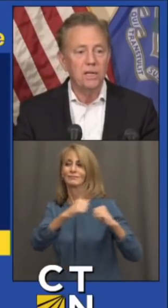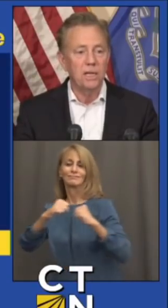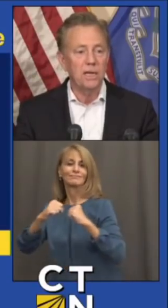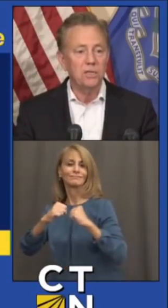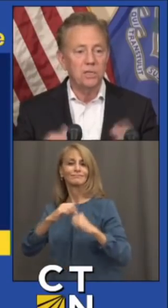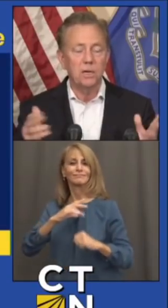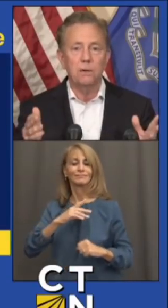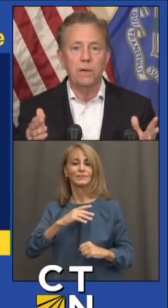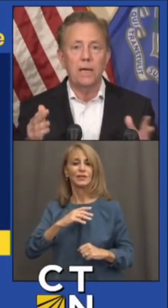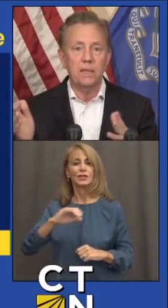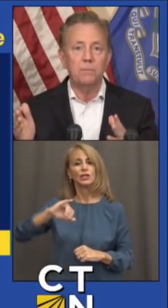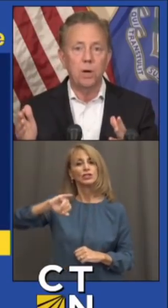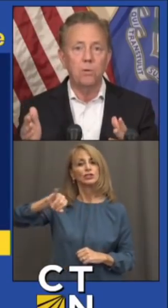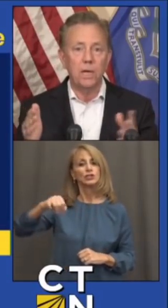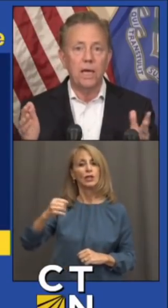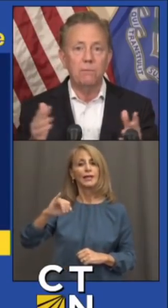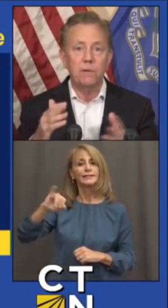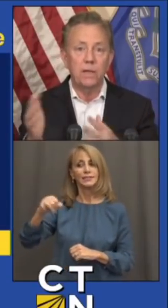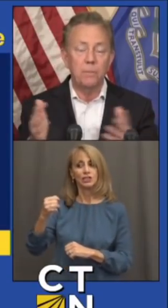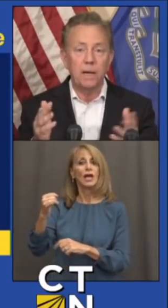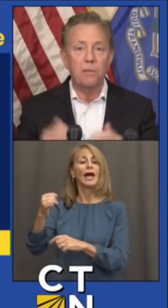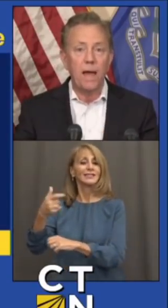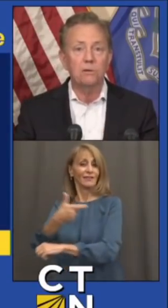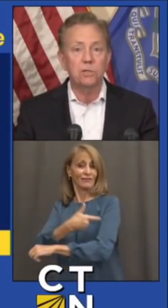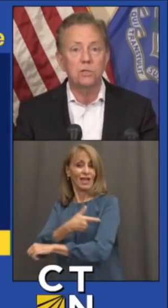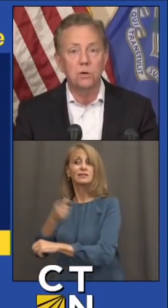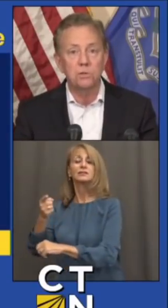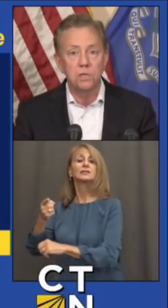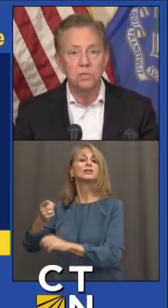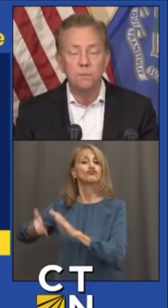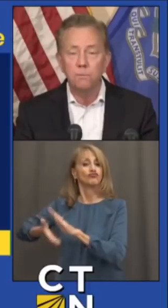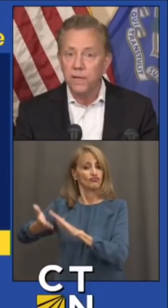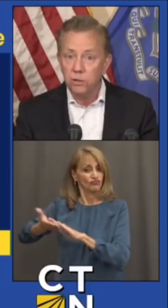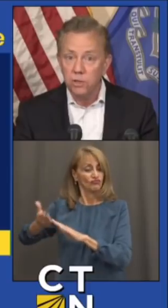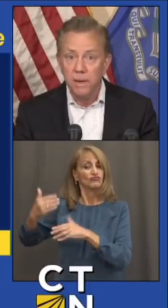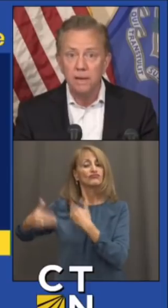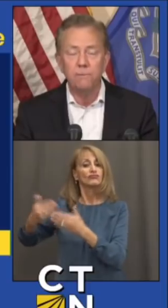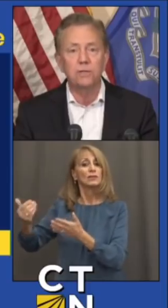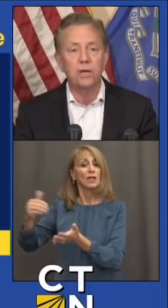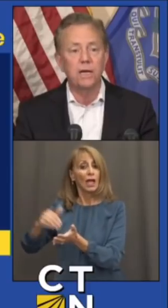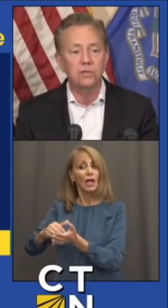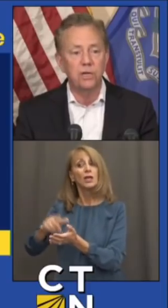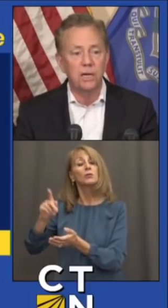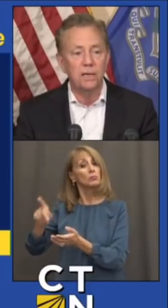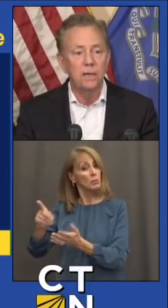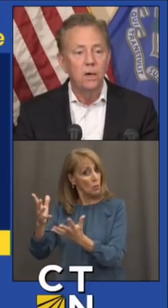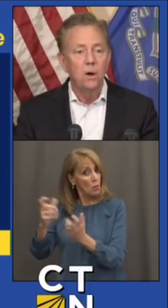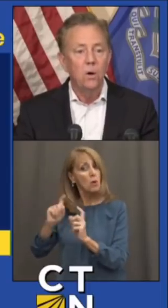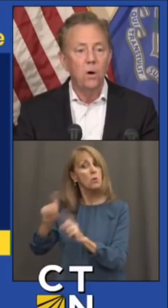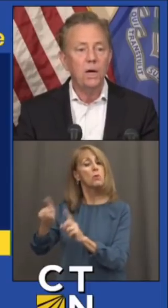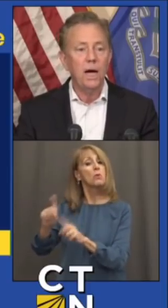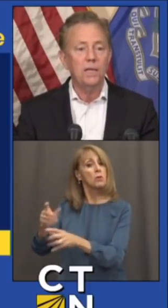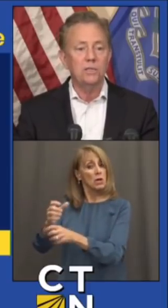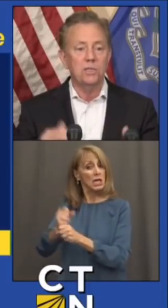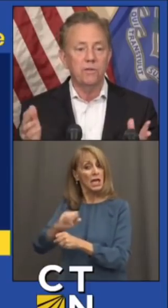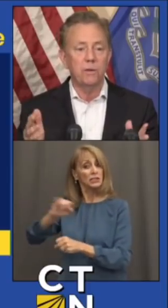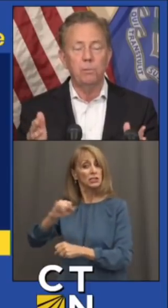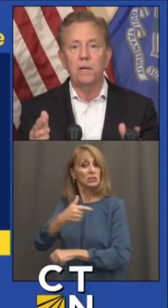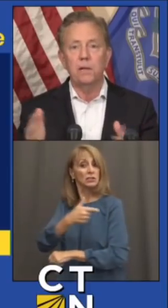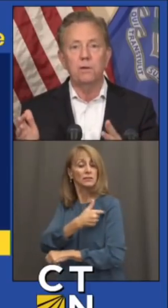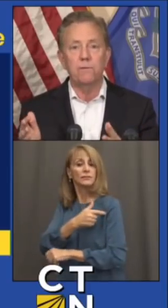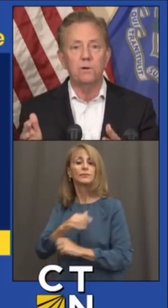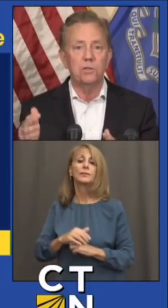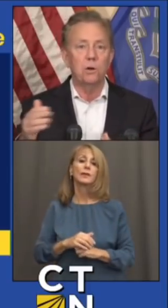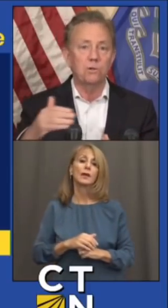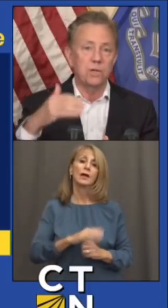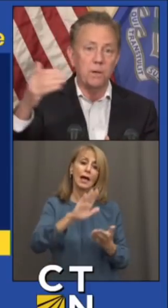JJ clinics, we got them going again. We did about 1,000 doses, a pretty good demand for JJ. All colleges have